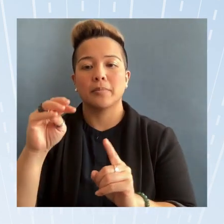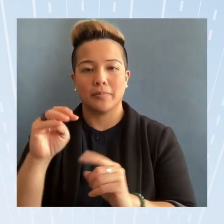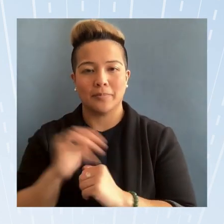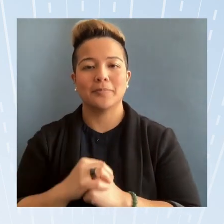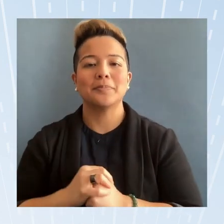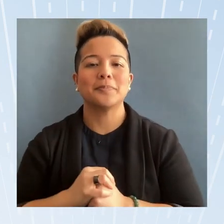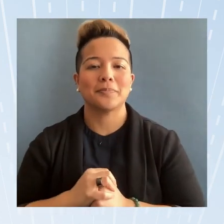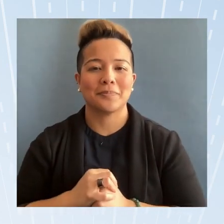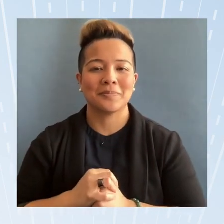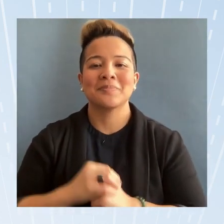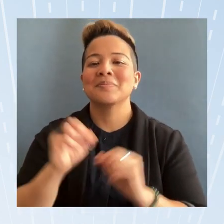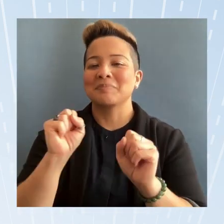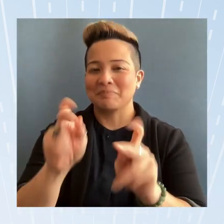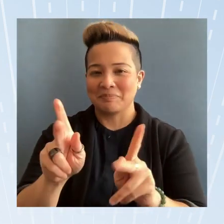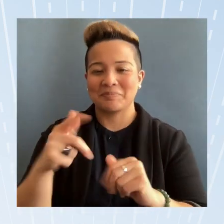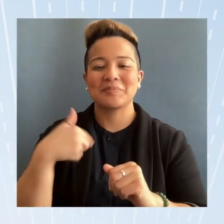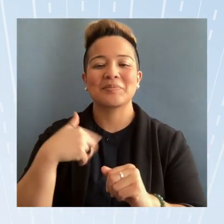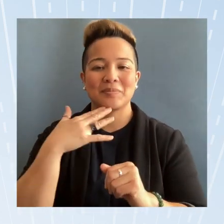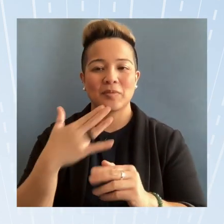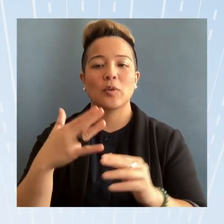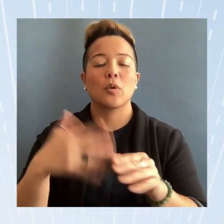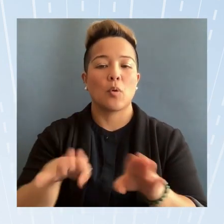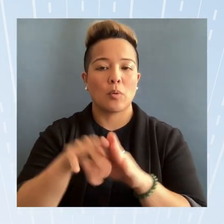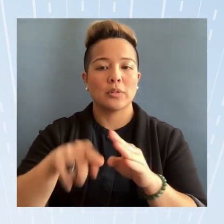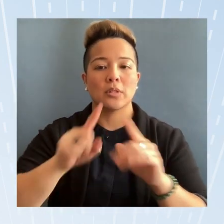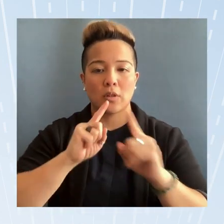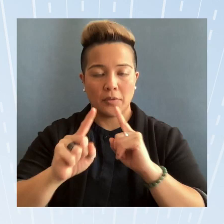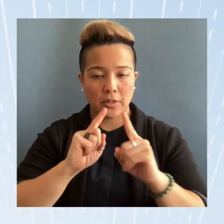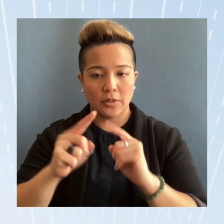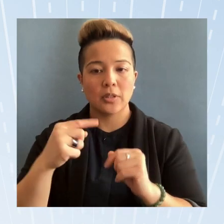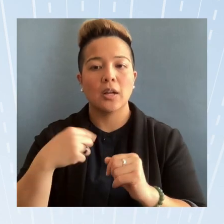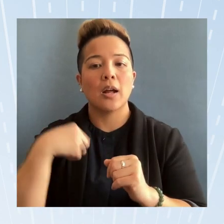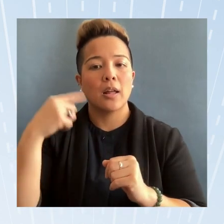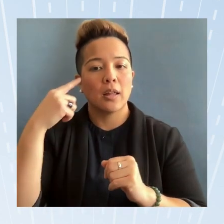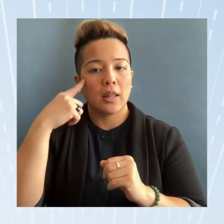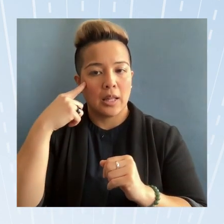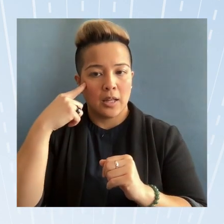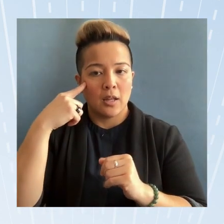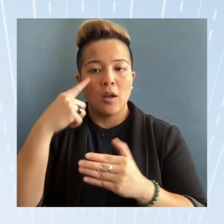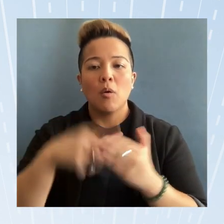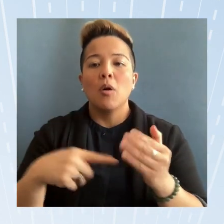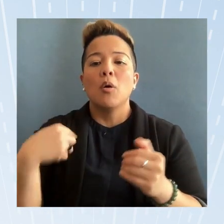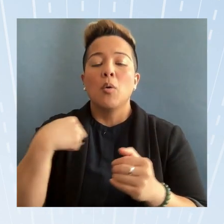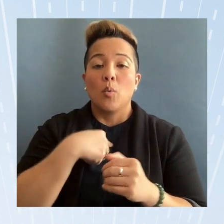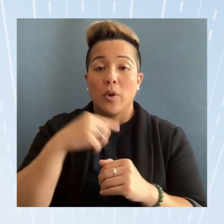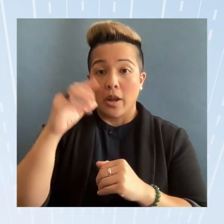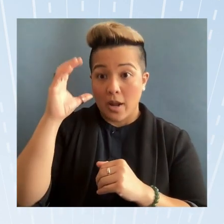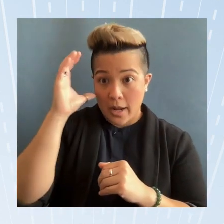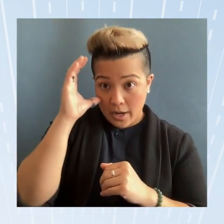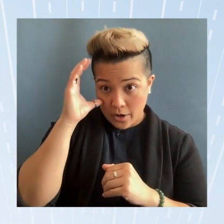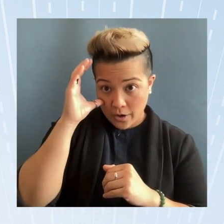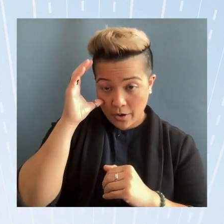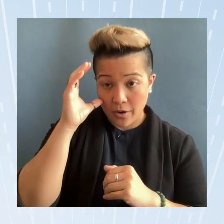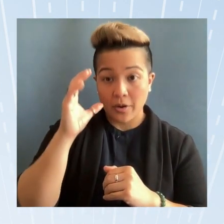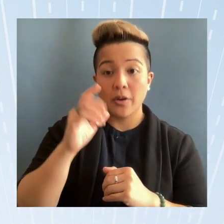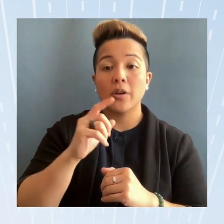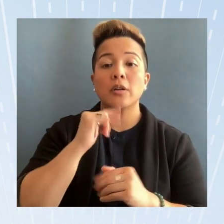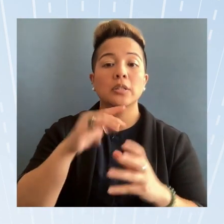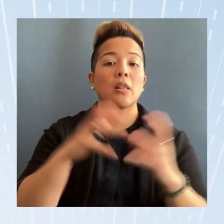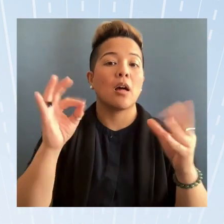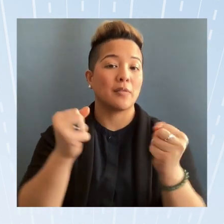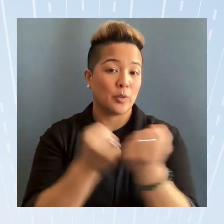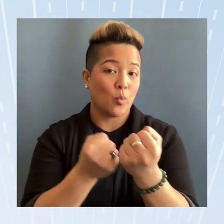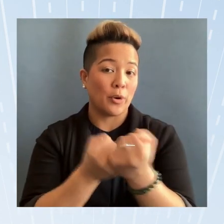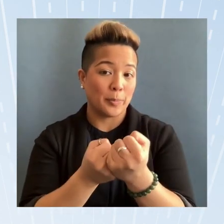okay I'm going to close this conversation I think what we hear is a lot of support